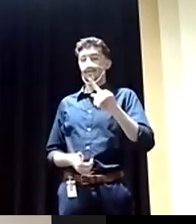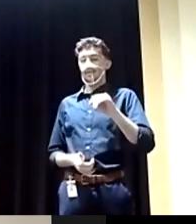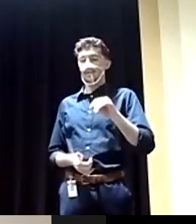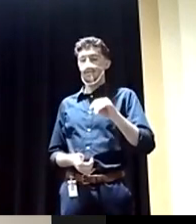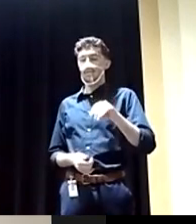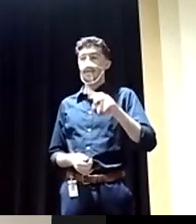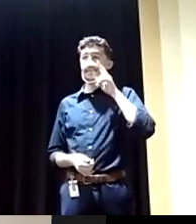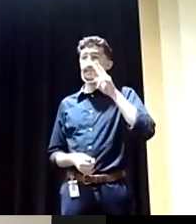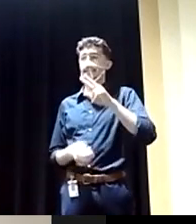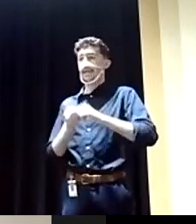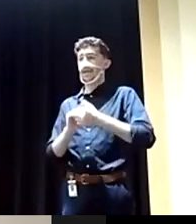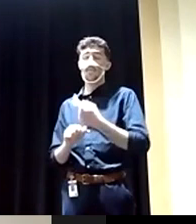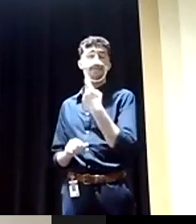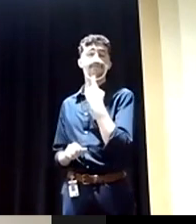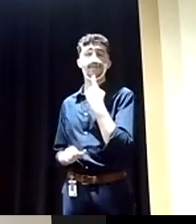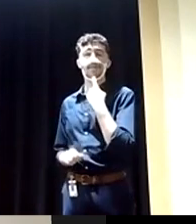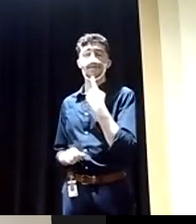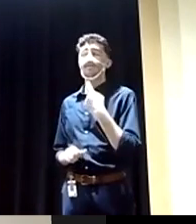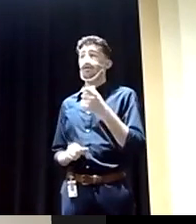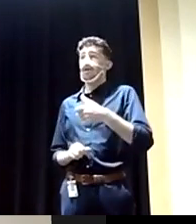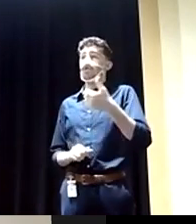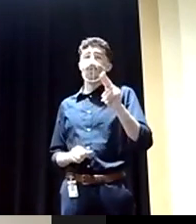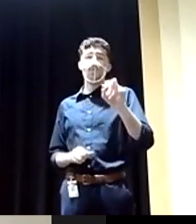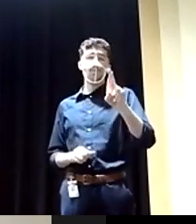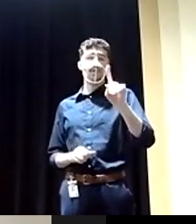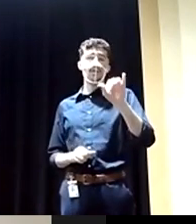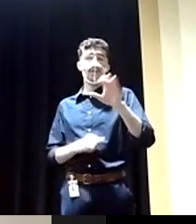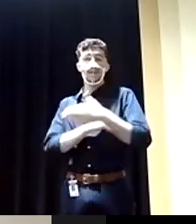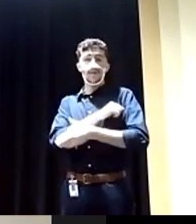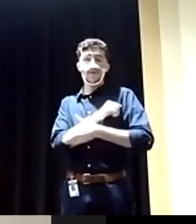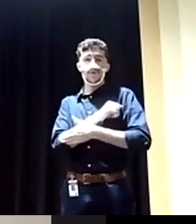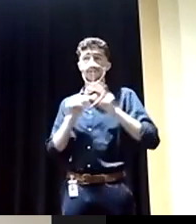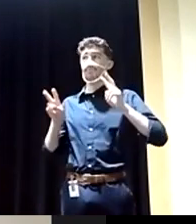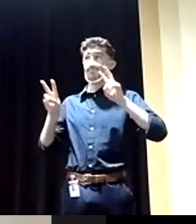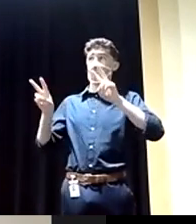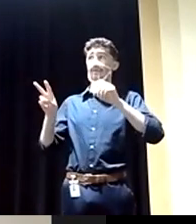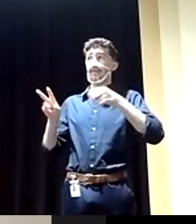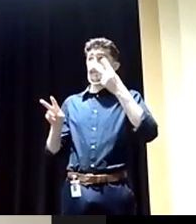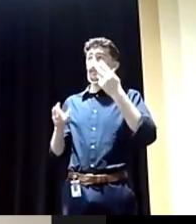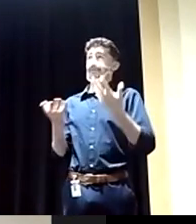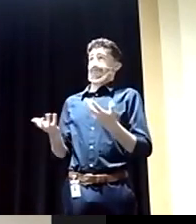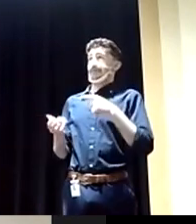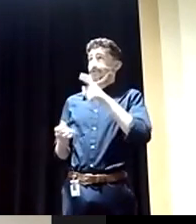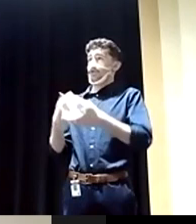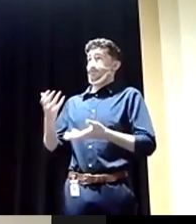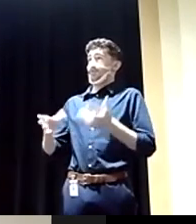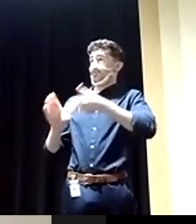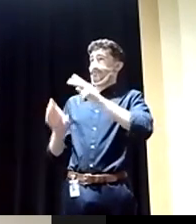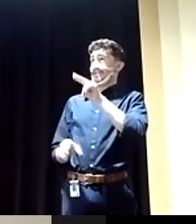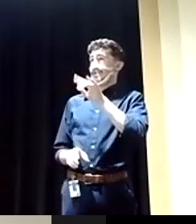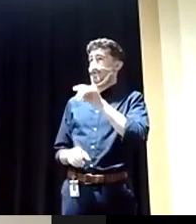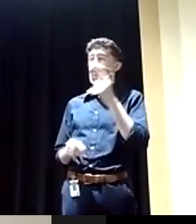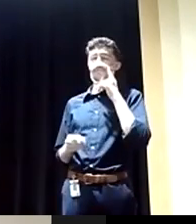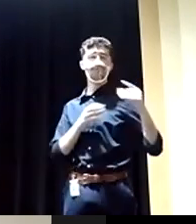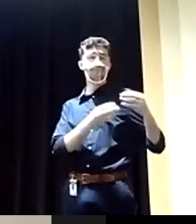that Finland and other Nordic countries are looking at joining NATO, or at least talking about it more.